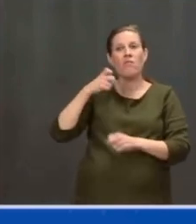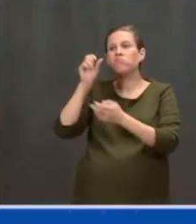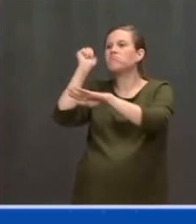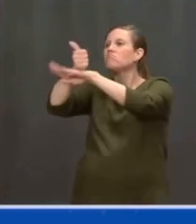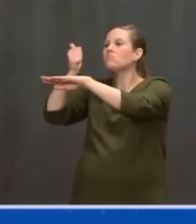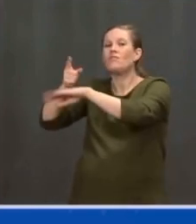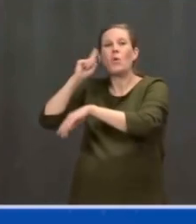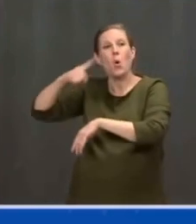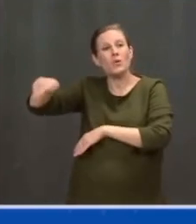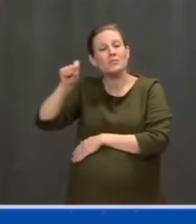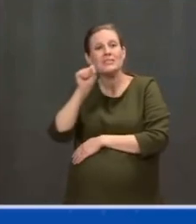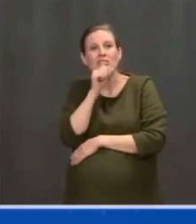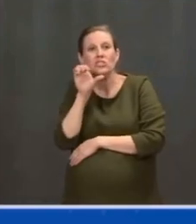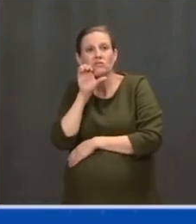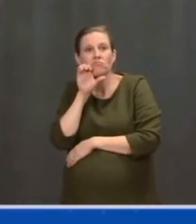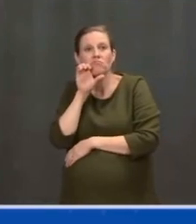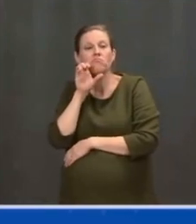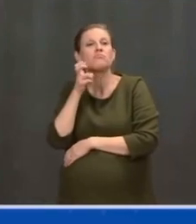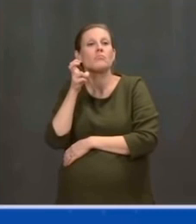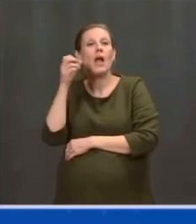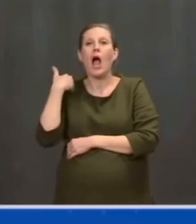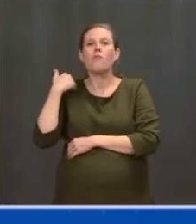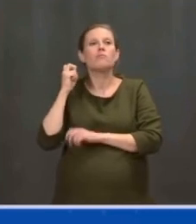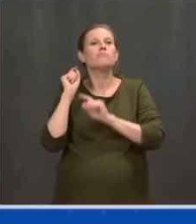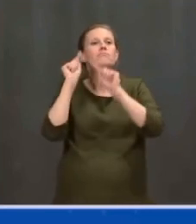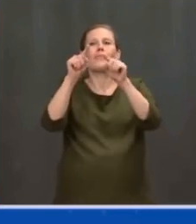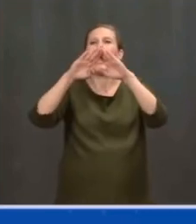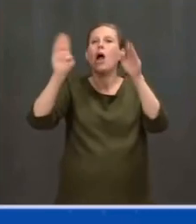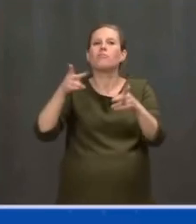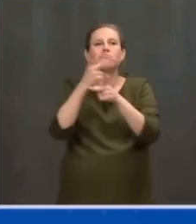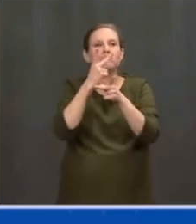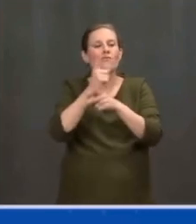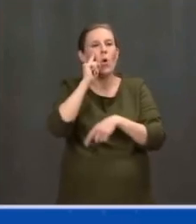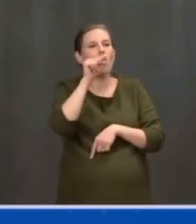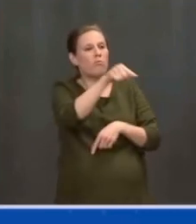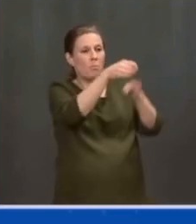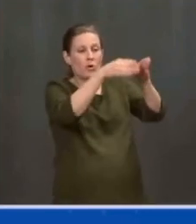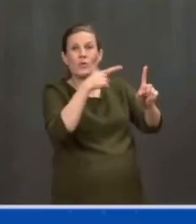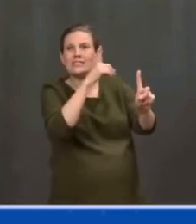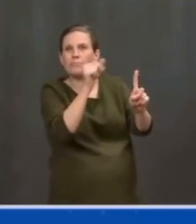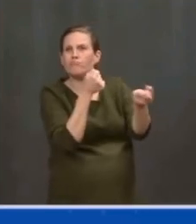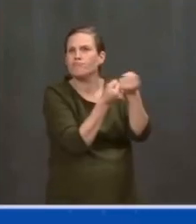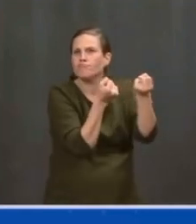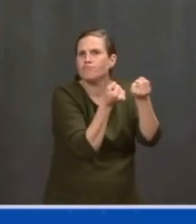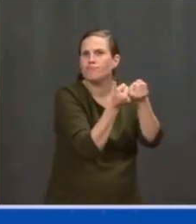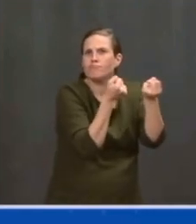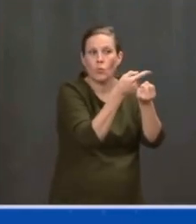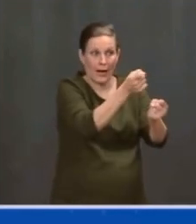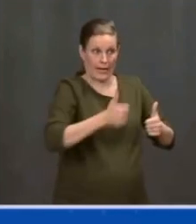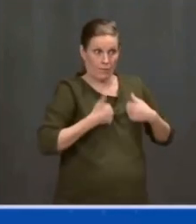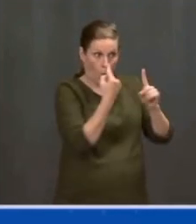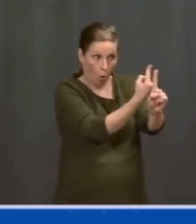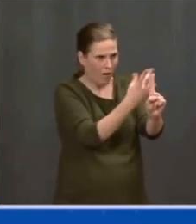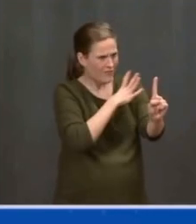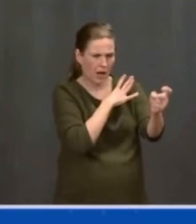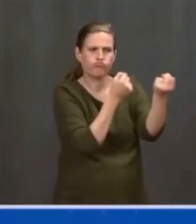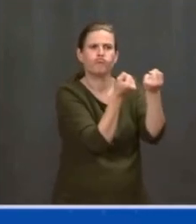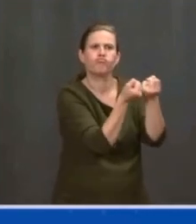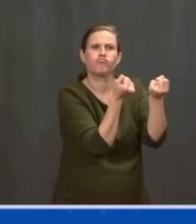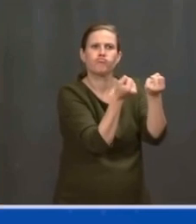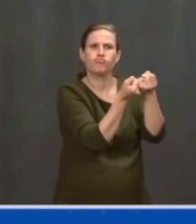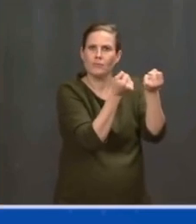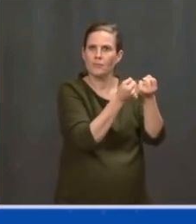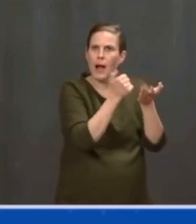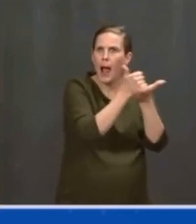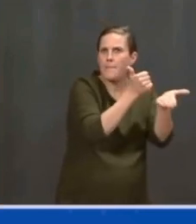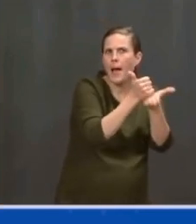going into homes of seniors and people with disabilities, cooking meals, helping them get around their homes, and helping them be able to